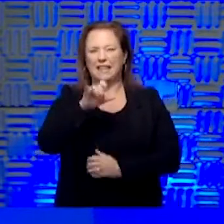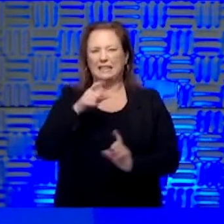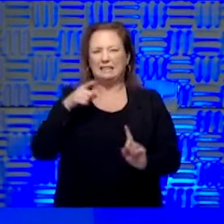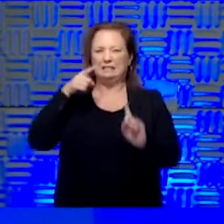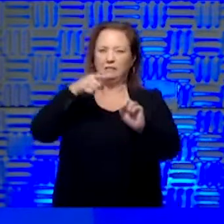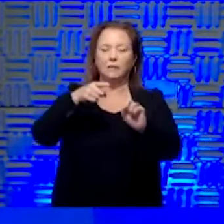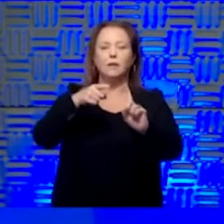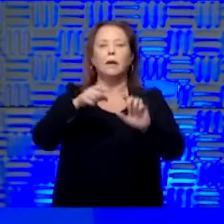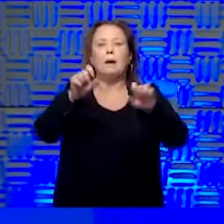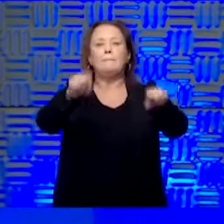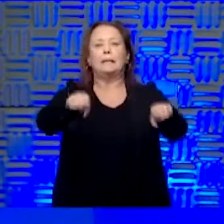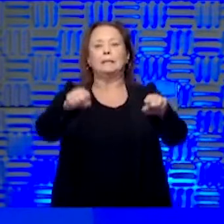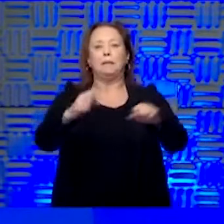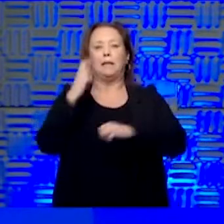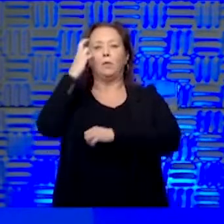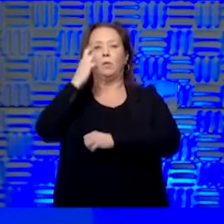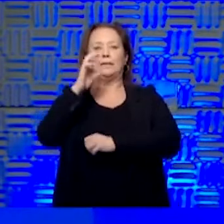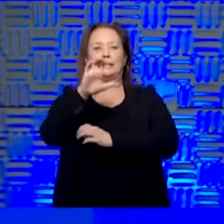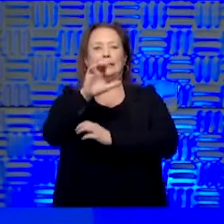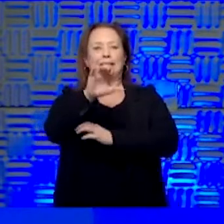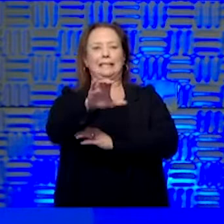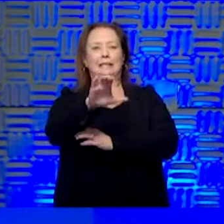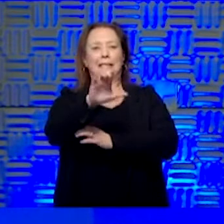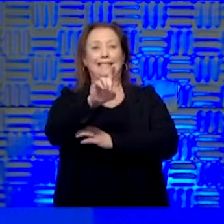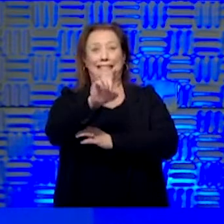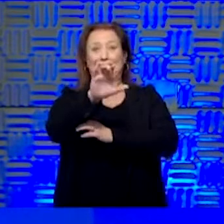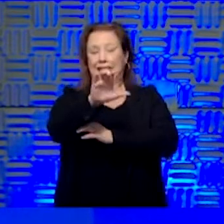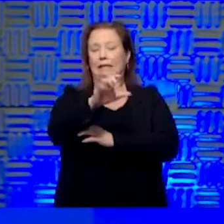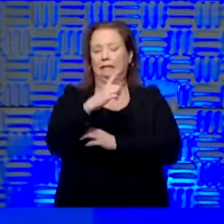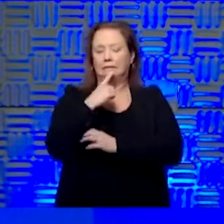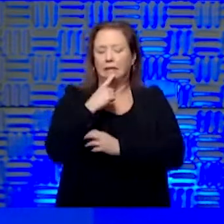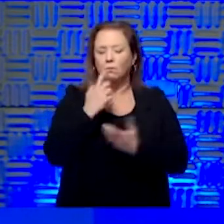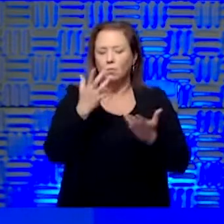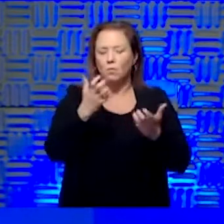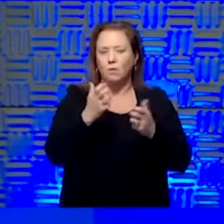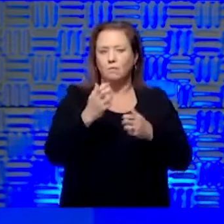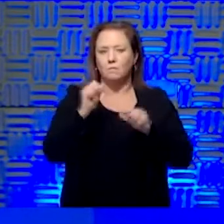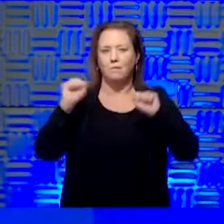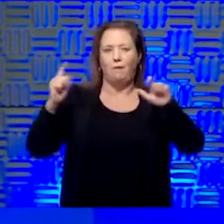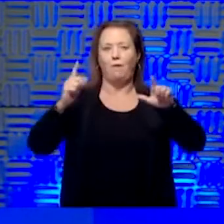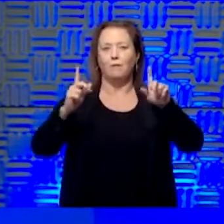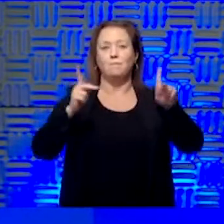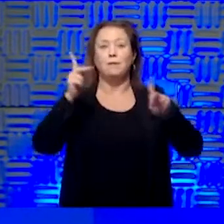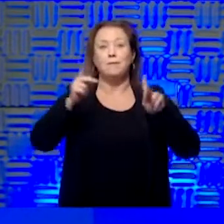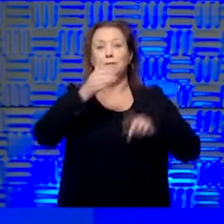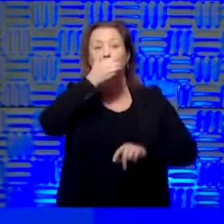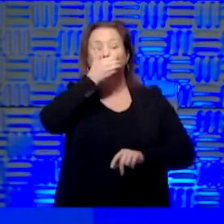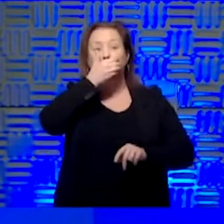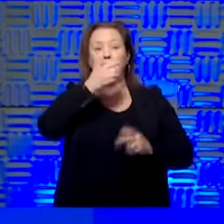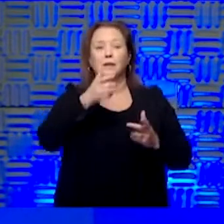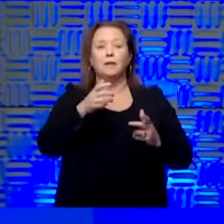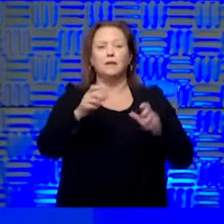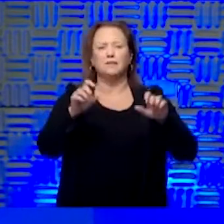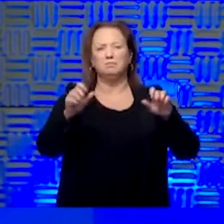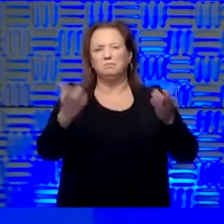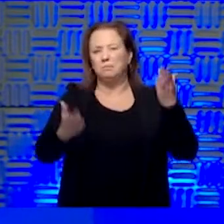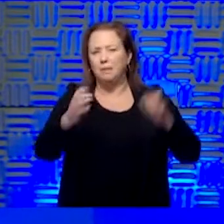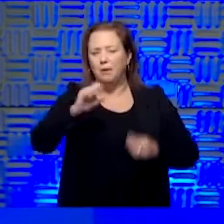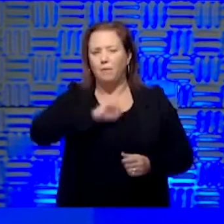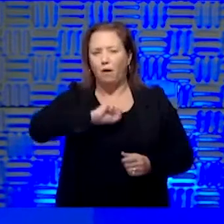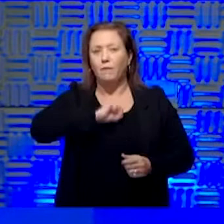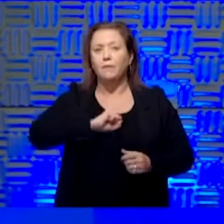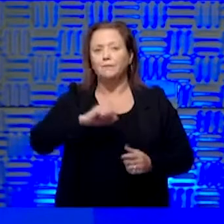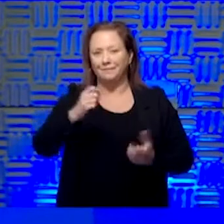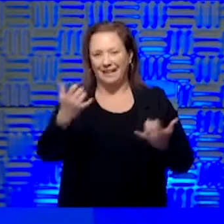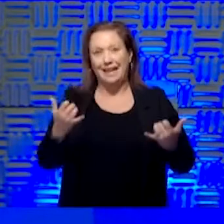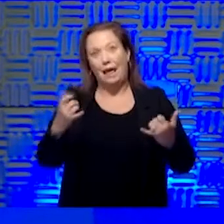crux of possibly why we want to go to most everybody wearing the mask because you could still possibly have coughs. know, certainly it's